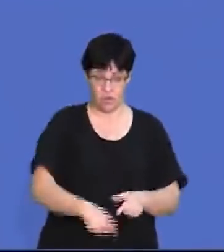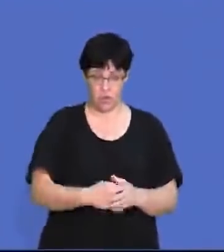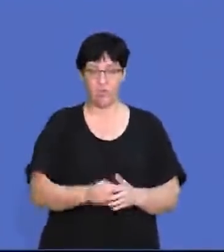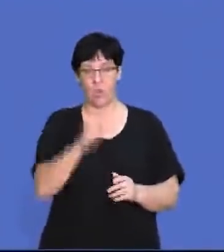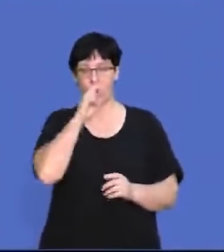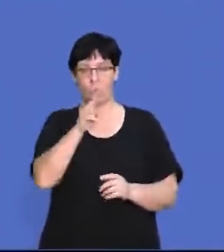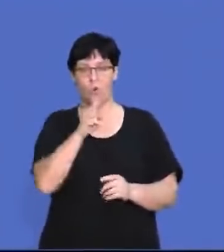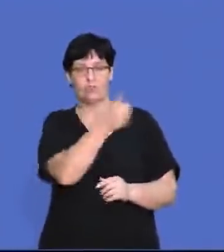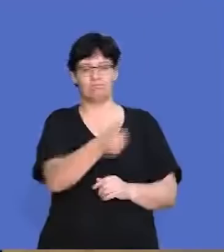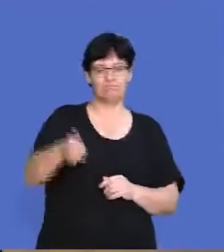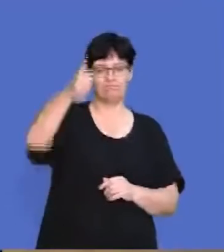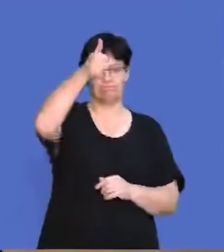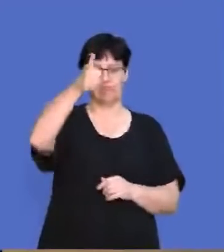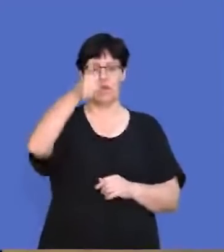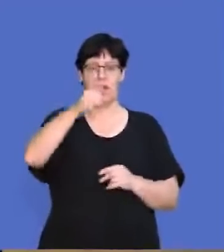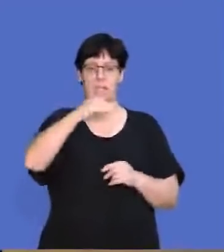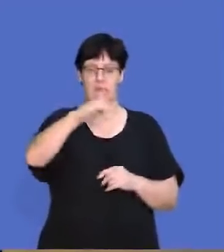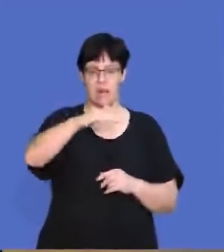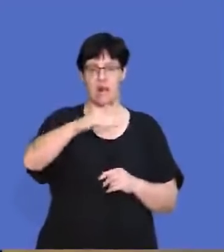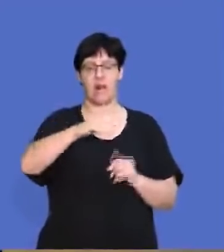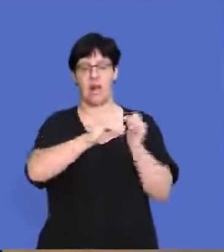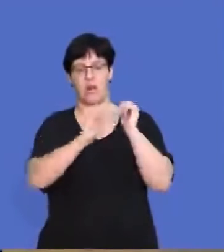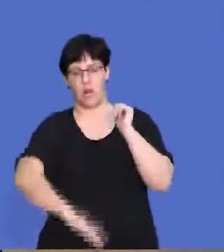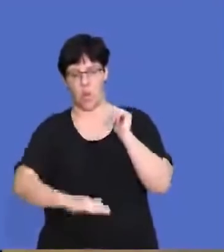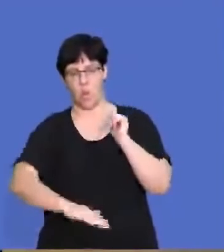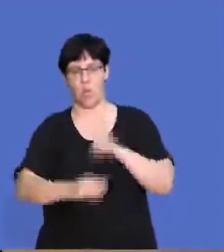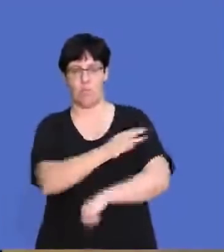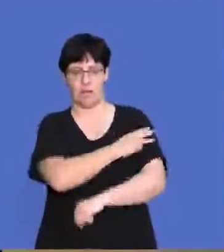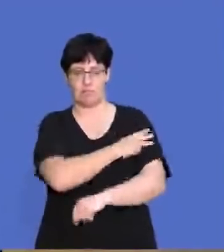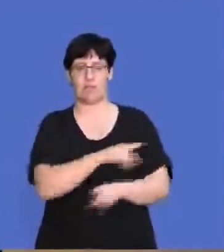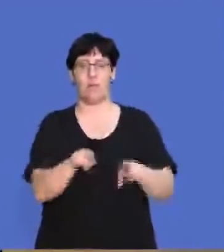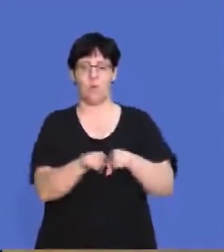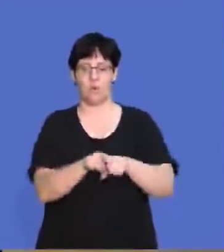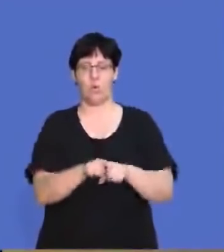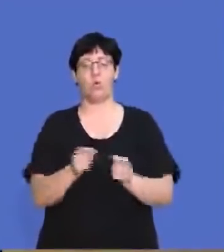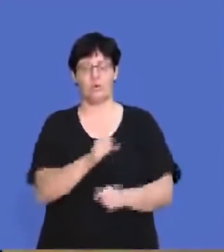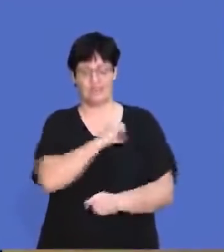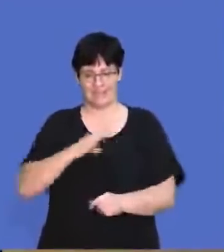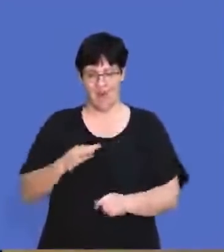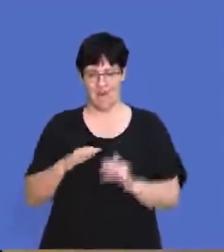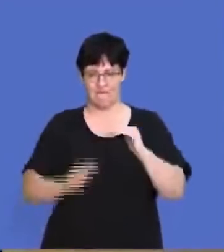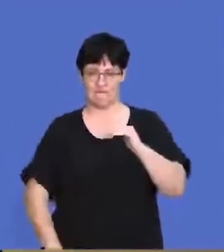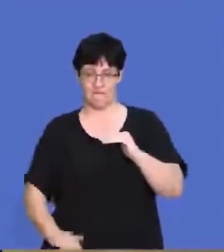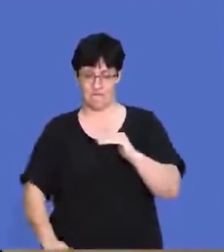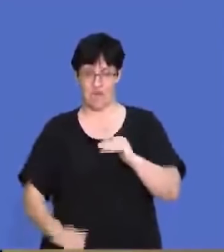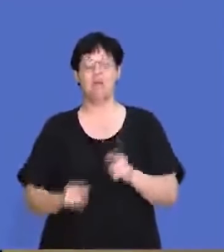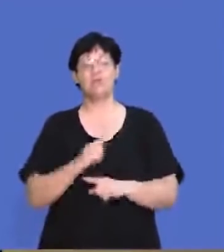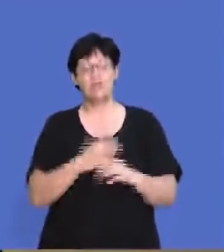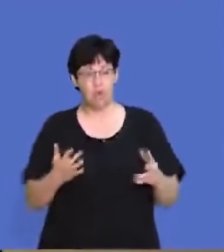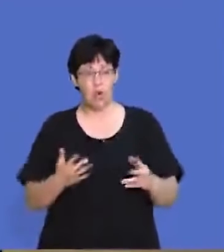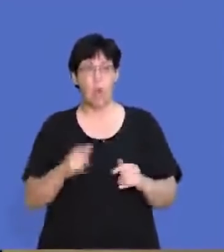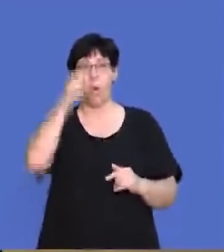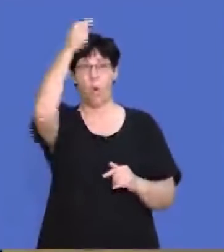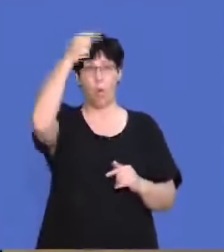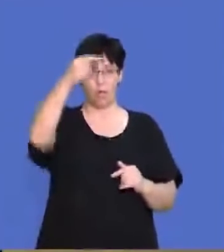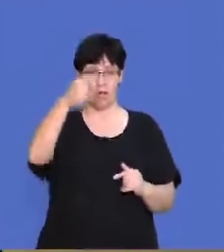So if you look at your top, middle, and lower level management, as well as your actual employees,